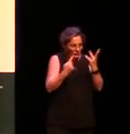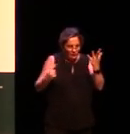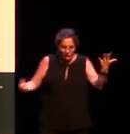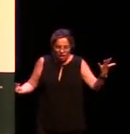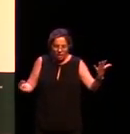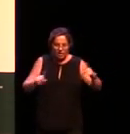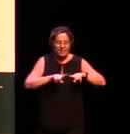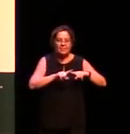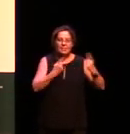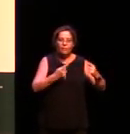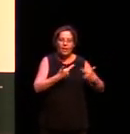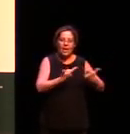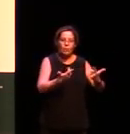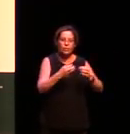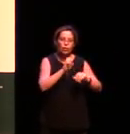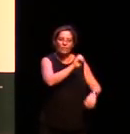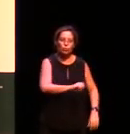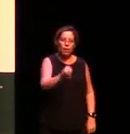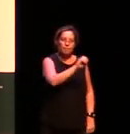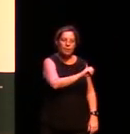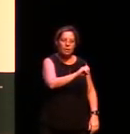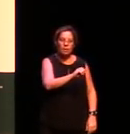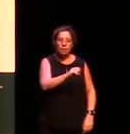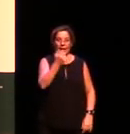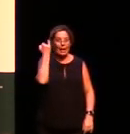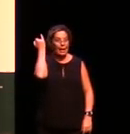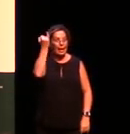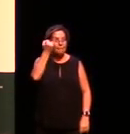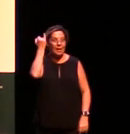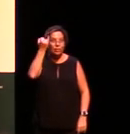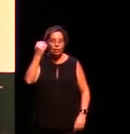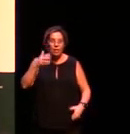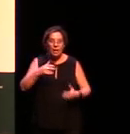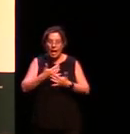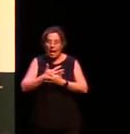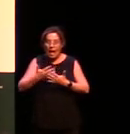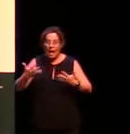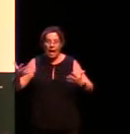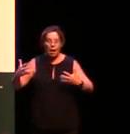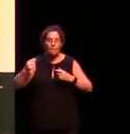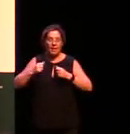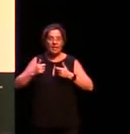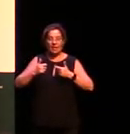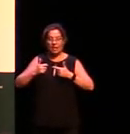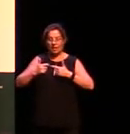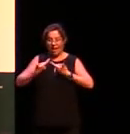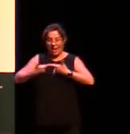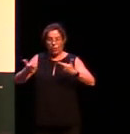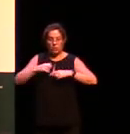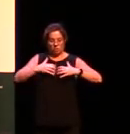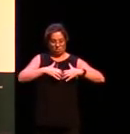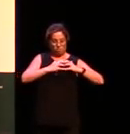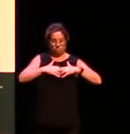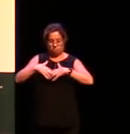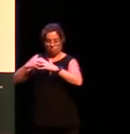and the problem is our methodologies just aren't able to really prove relationships once we're talking